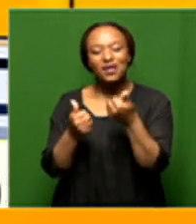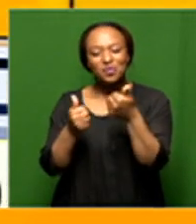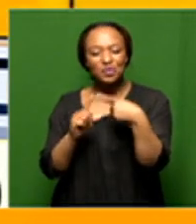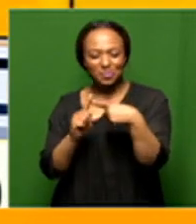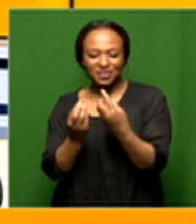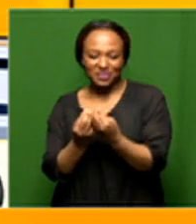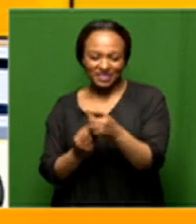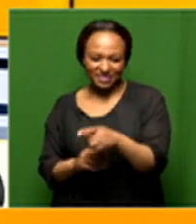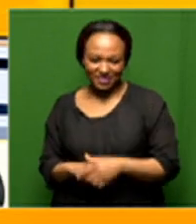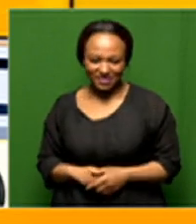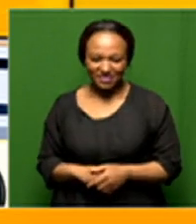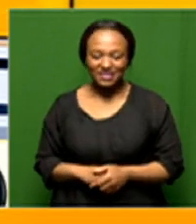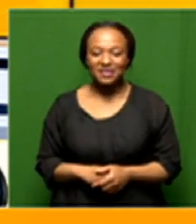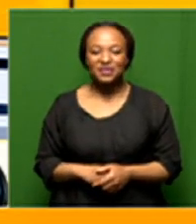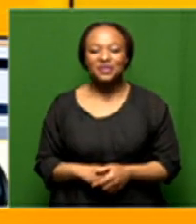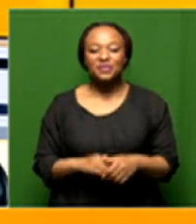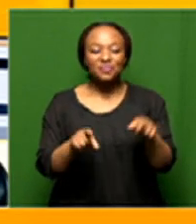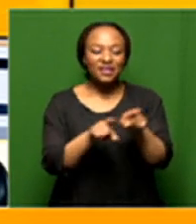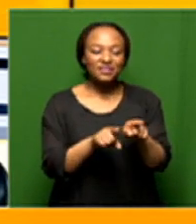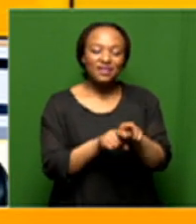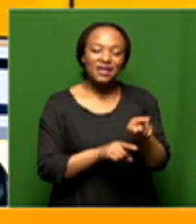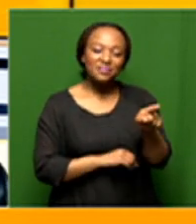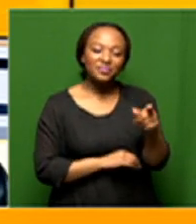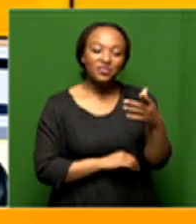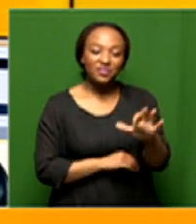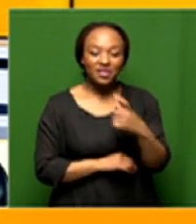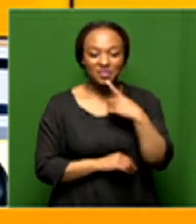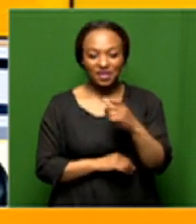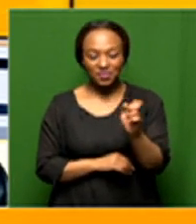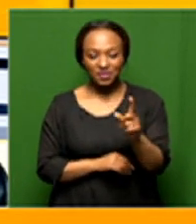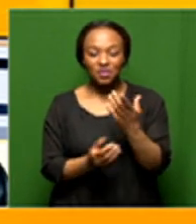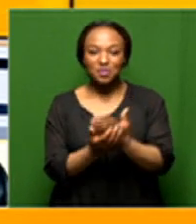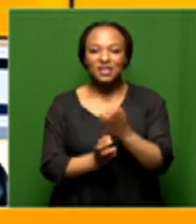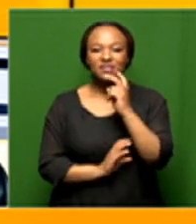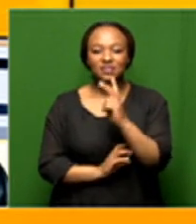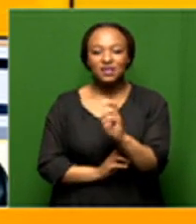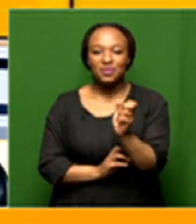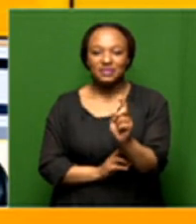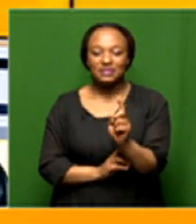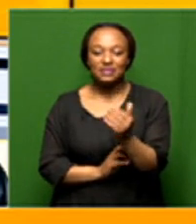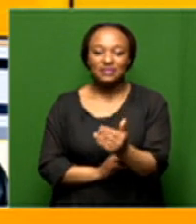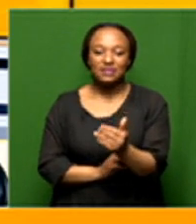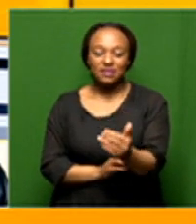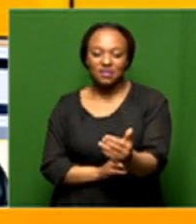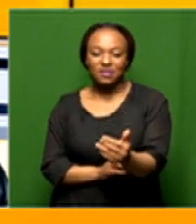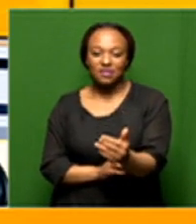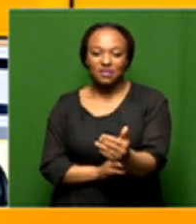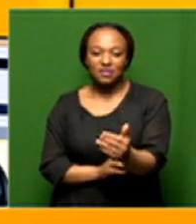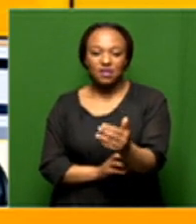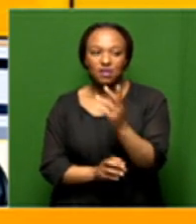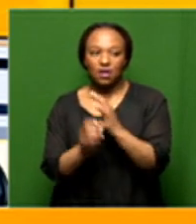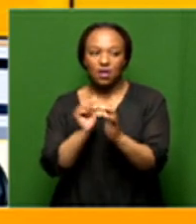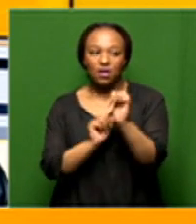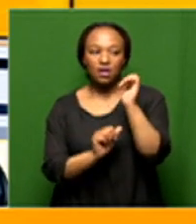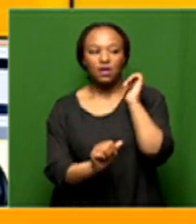all right and as you say you see um you can already see how we are creeping back and reverting